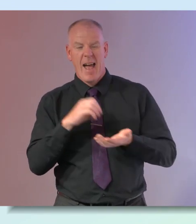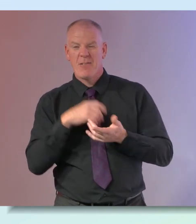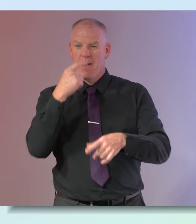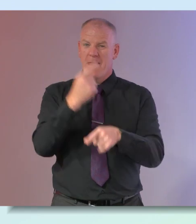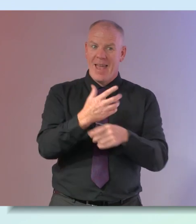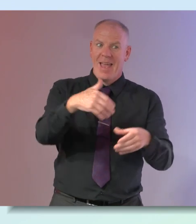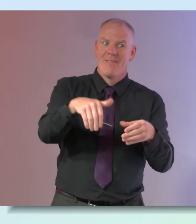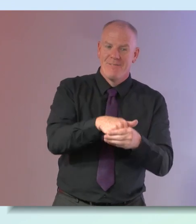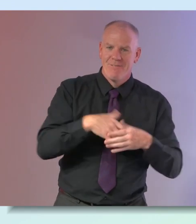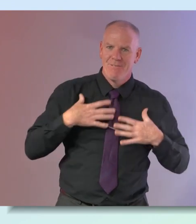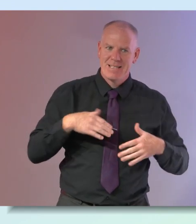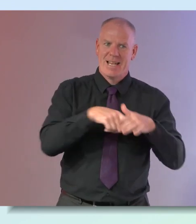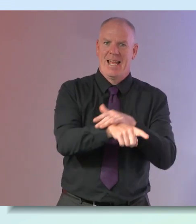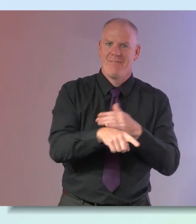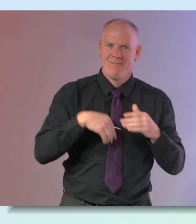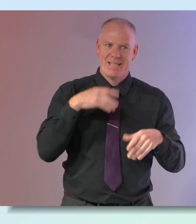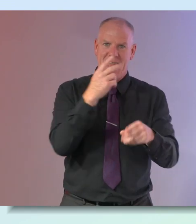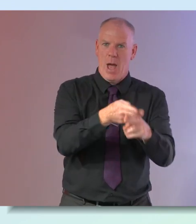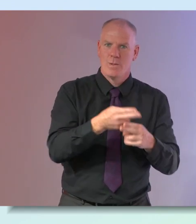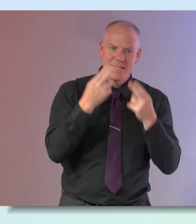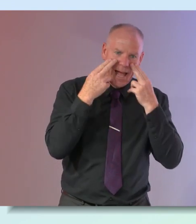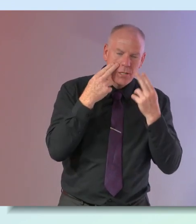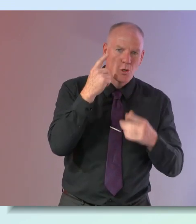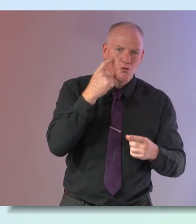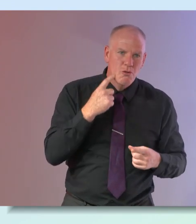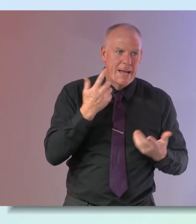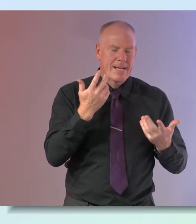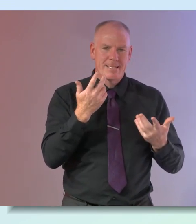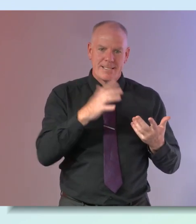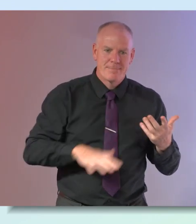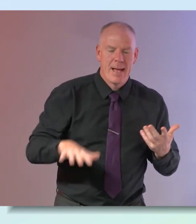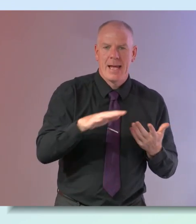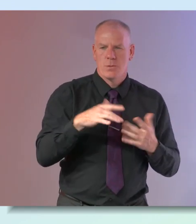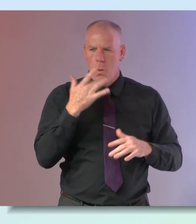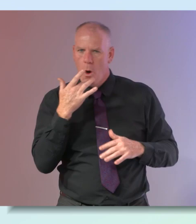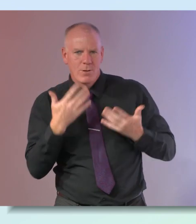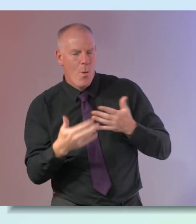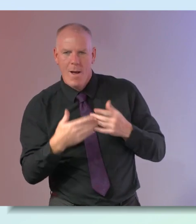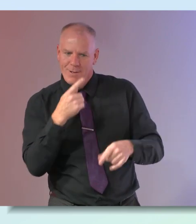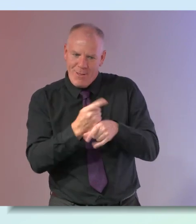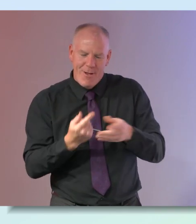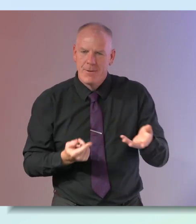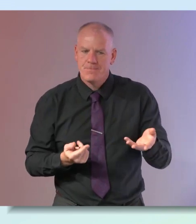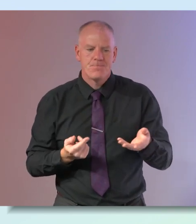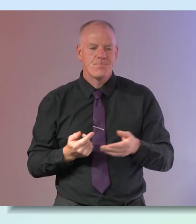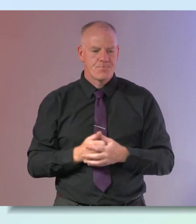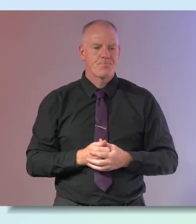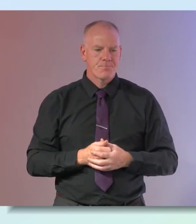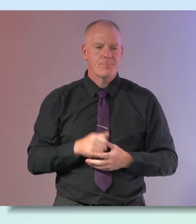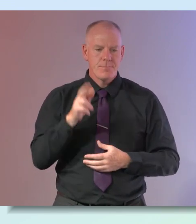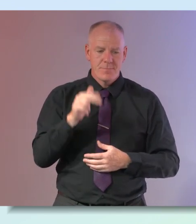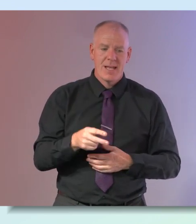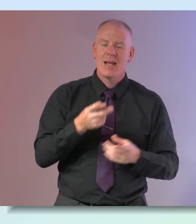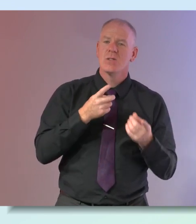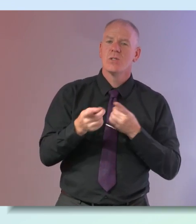whether you know what what is enough nature what is enough green space or blue space and the idea of being near water it's critically important people can do that whether they